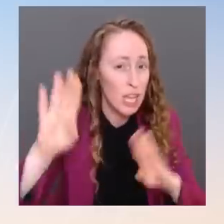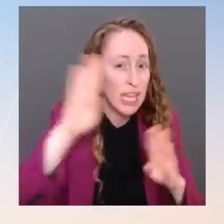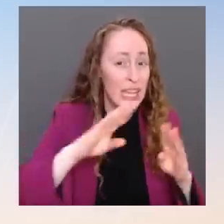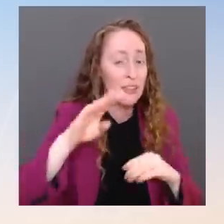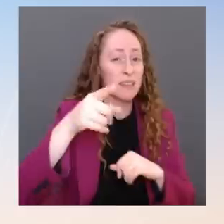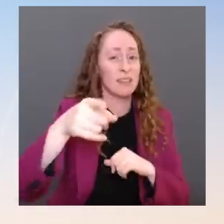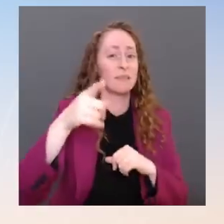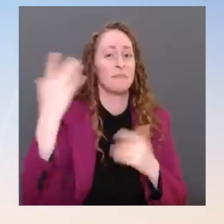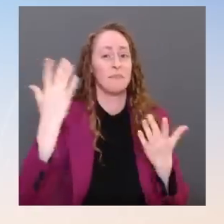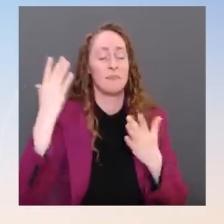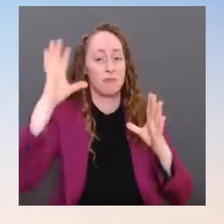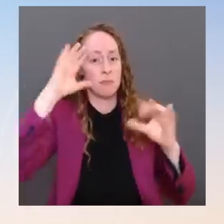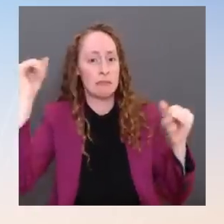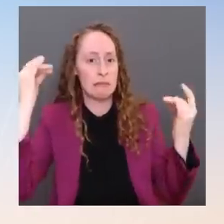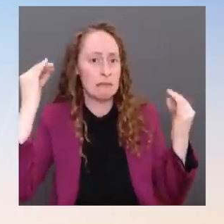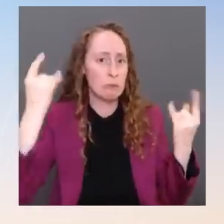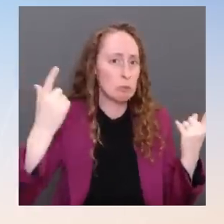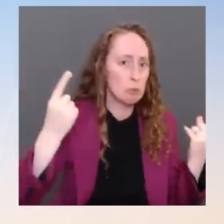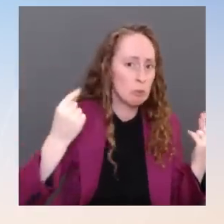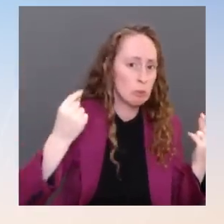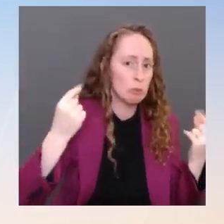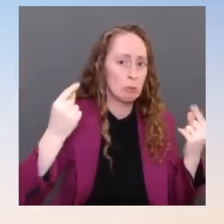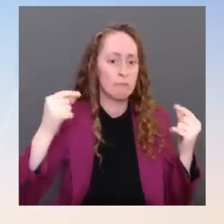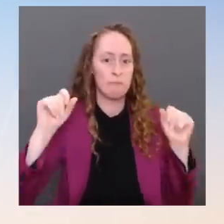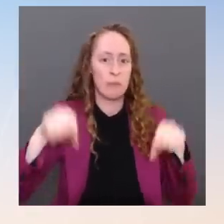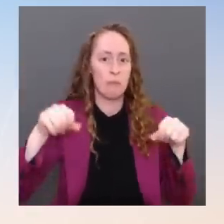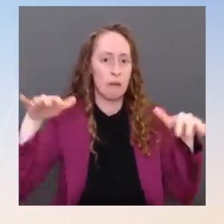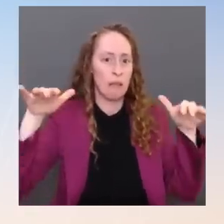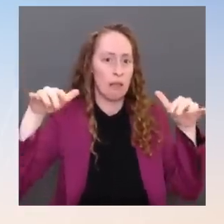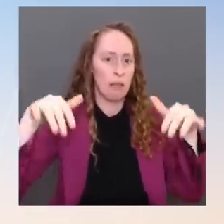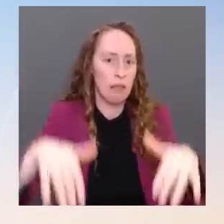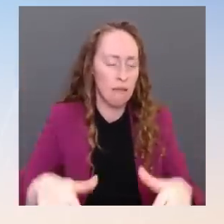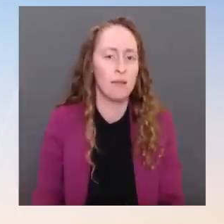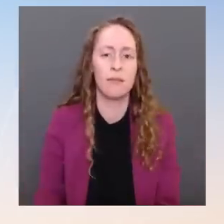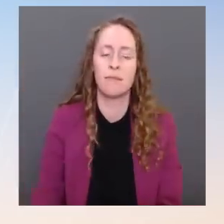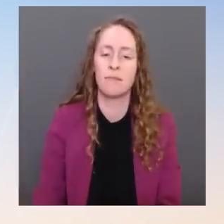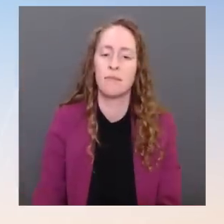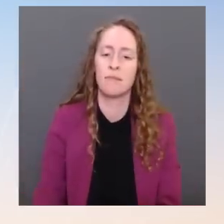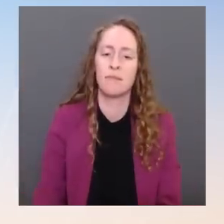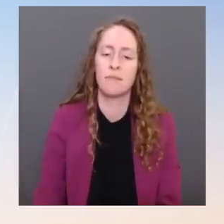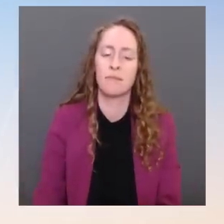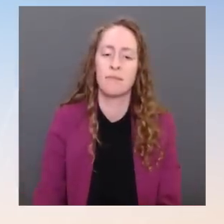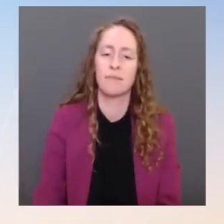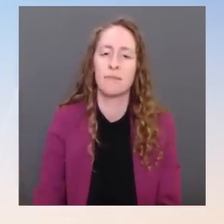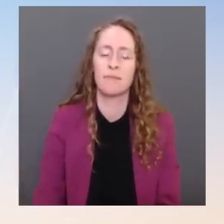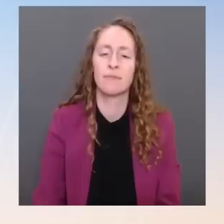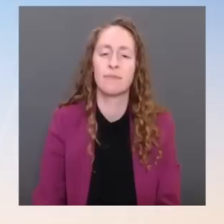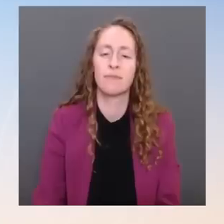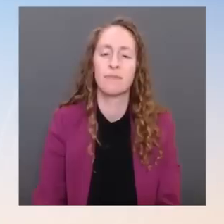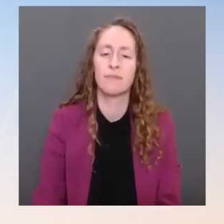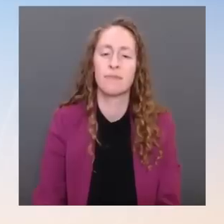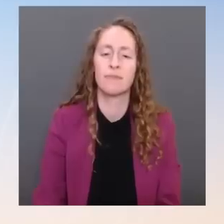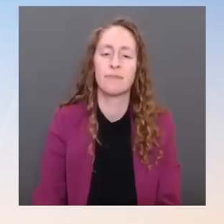months? Ms. Well, without, as you know, we don't really speak to or comment on the